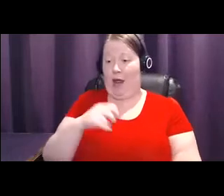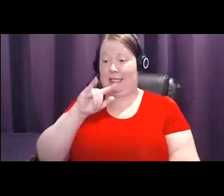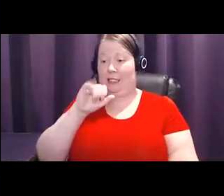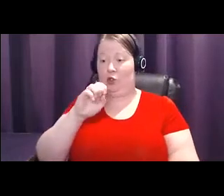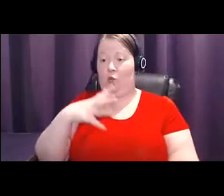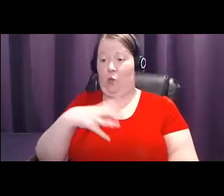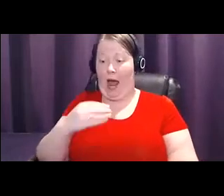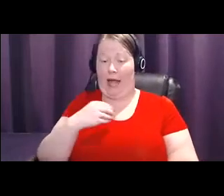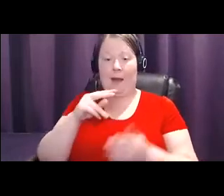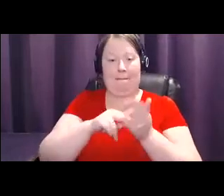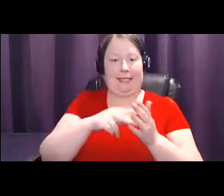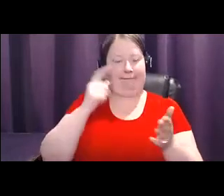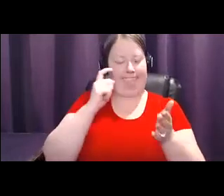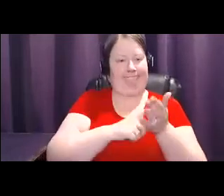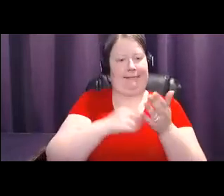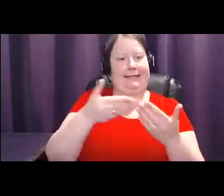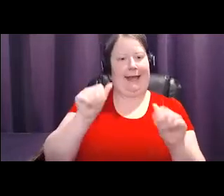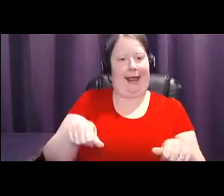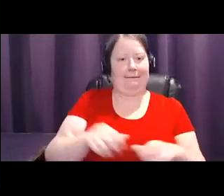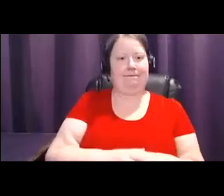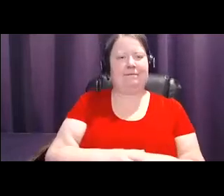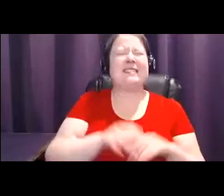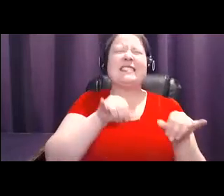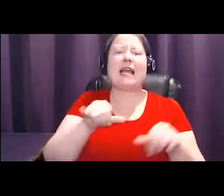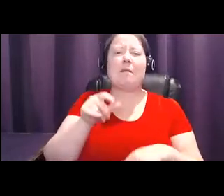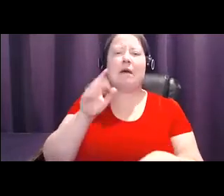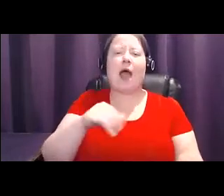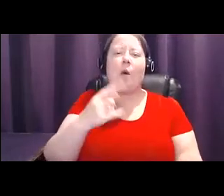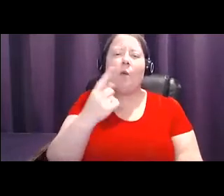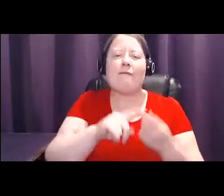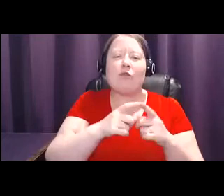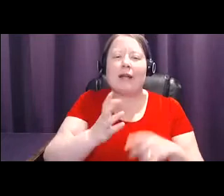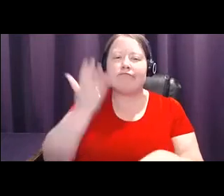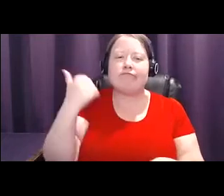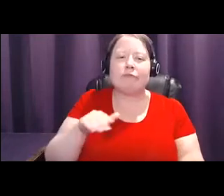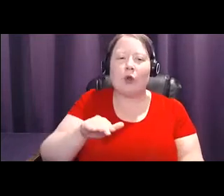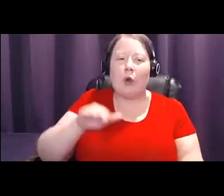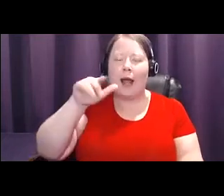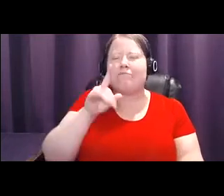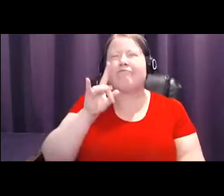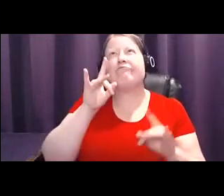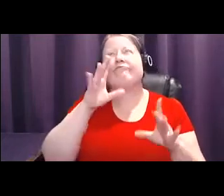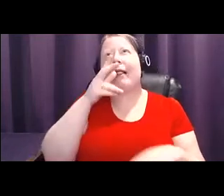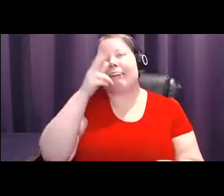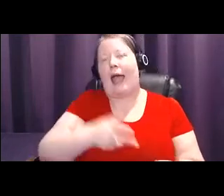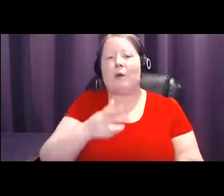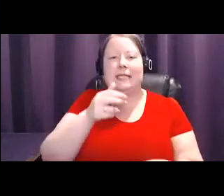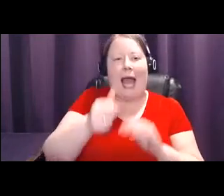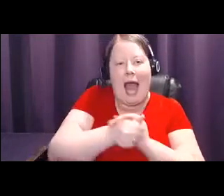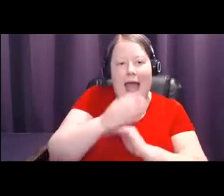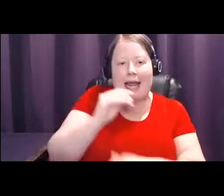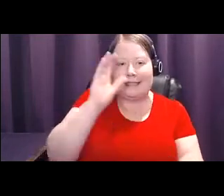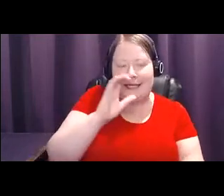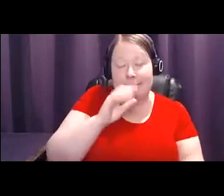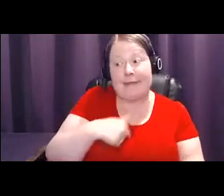Kind of like that one friend you had growing up who was terrible at hide-and-seek. I can see you, Sarah. Breasts range in density from level